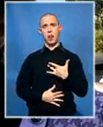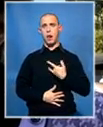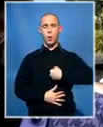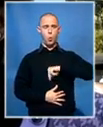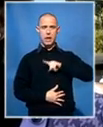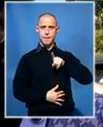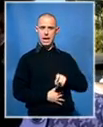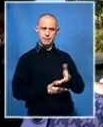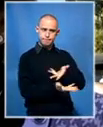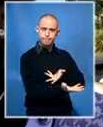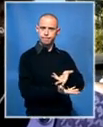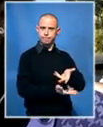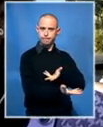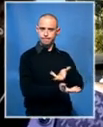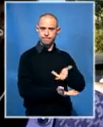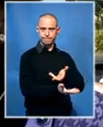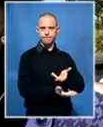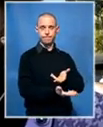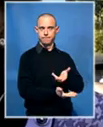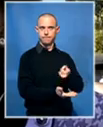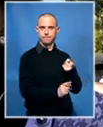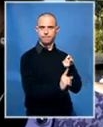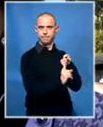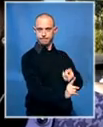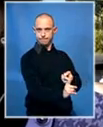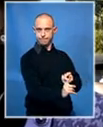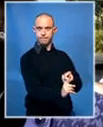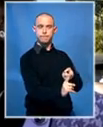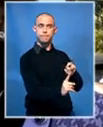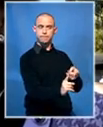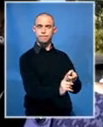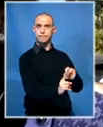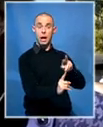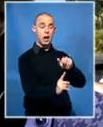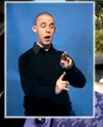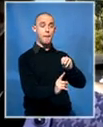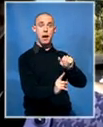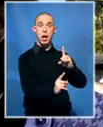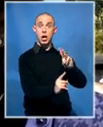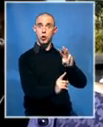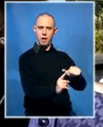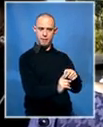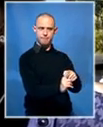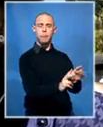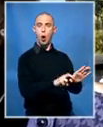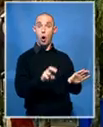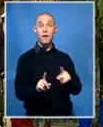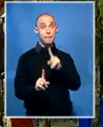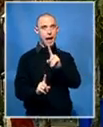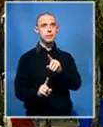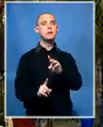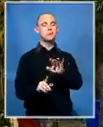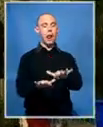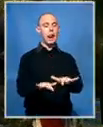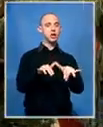do those interventions by recalling one of our members as the Speaker, but she will remain as the member of the Legislature.